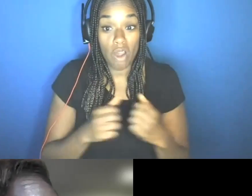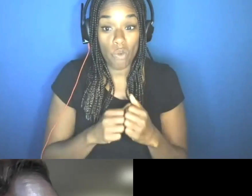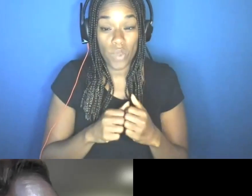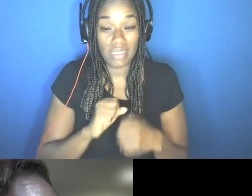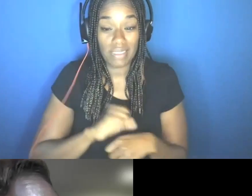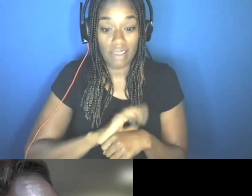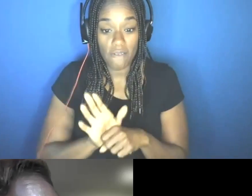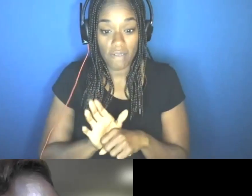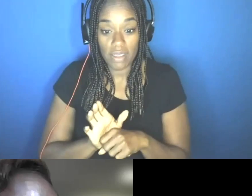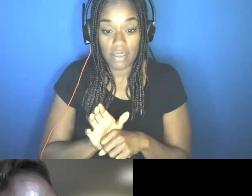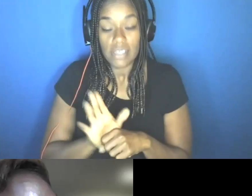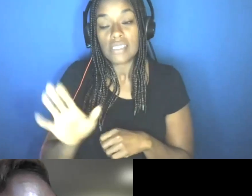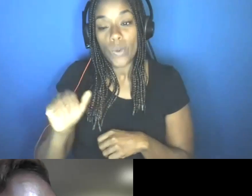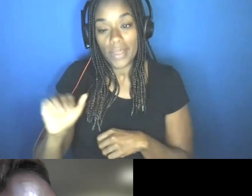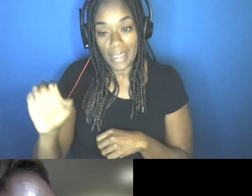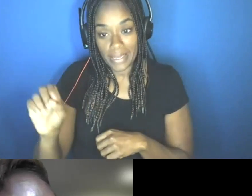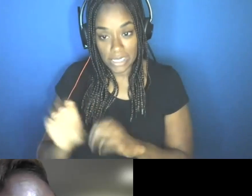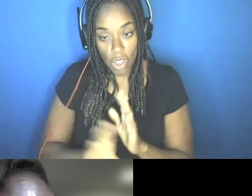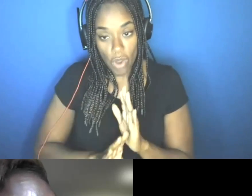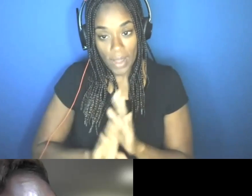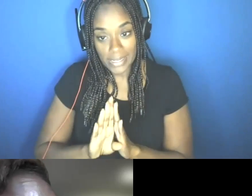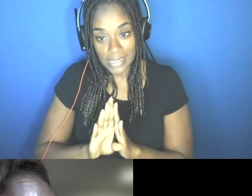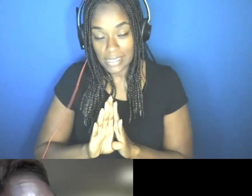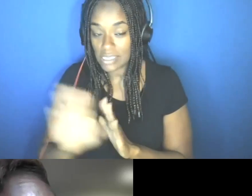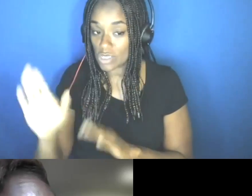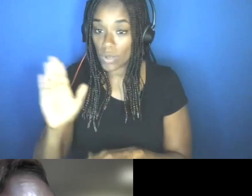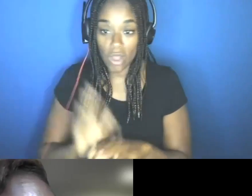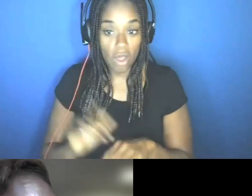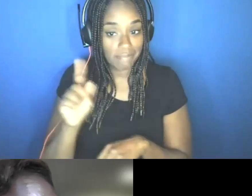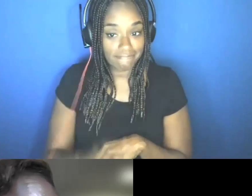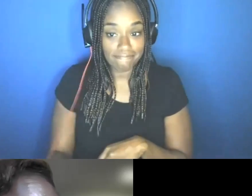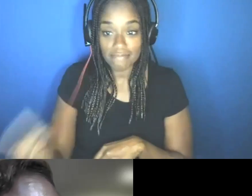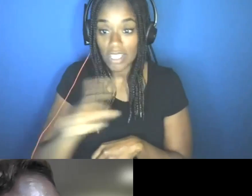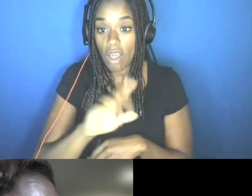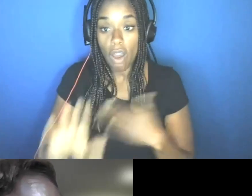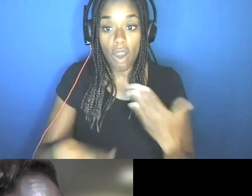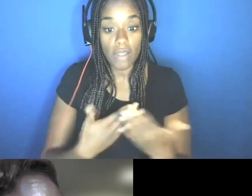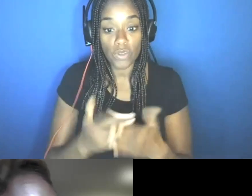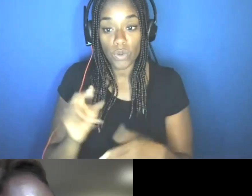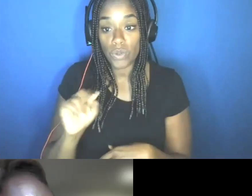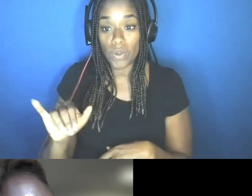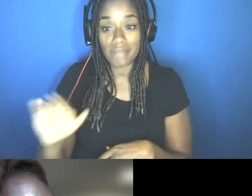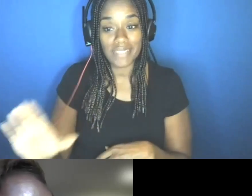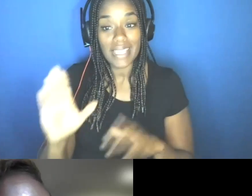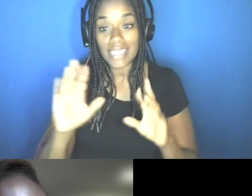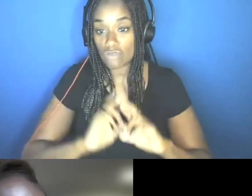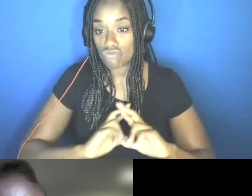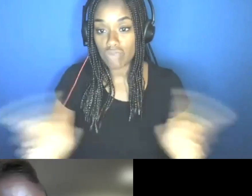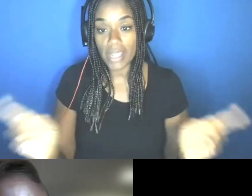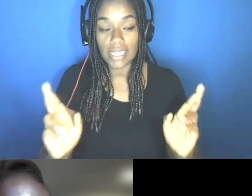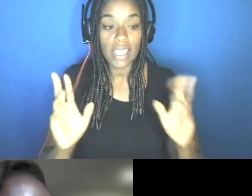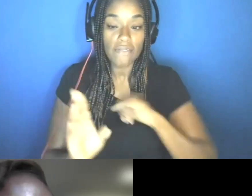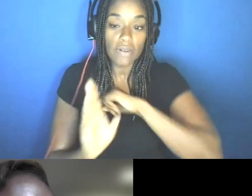the pandemic cases arising. And so we are calling on all you New Yorkers to get prepared for fall and winter, get